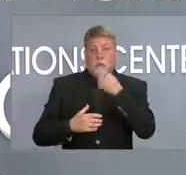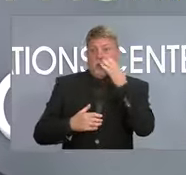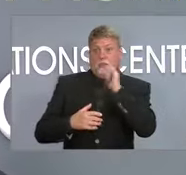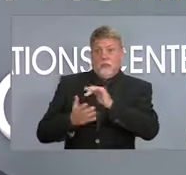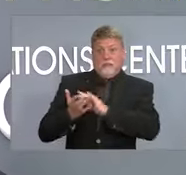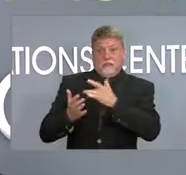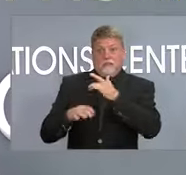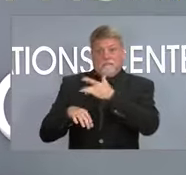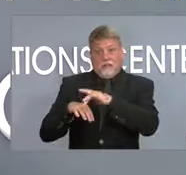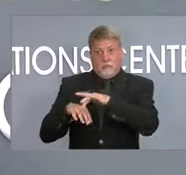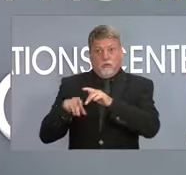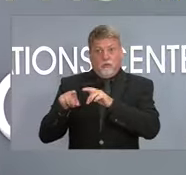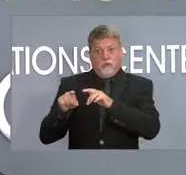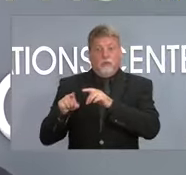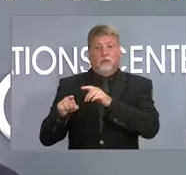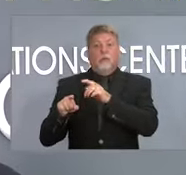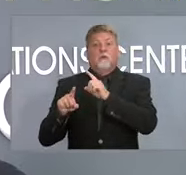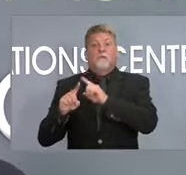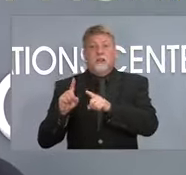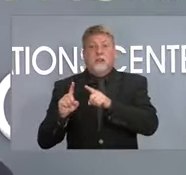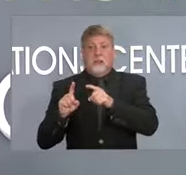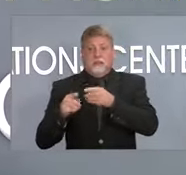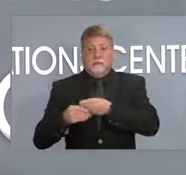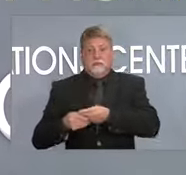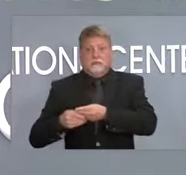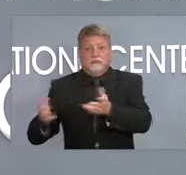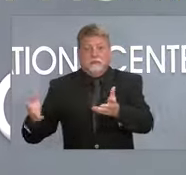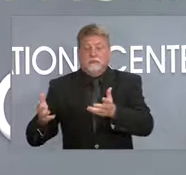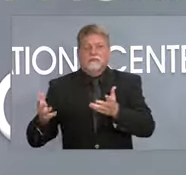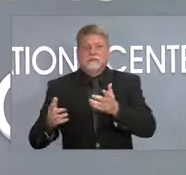And I'm going to let Dr Cohen talk about the details of that.